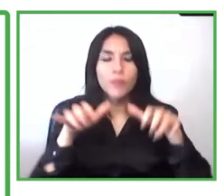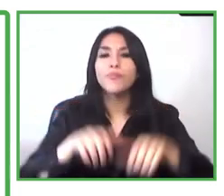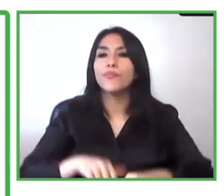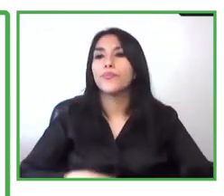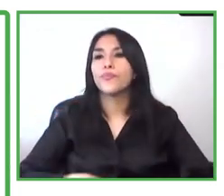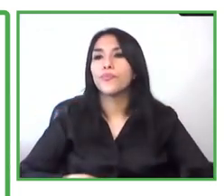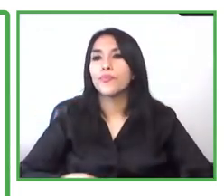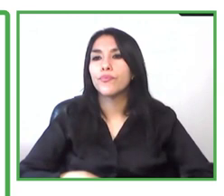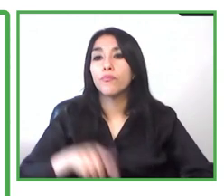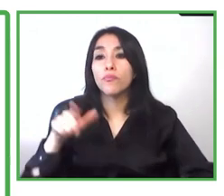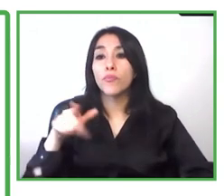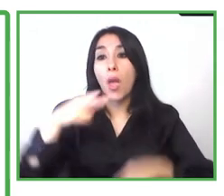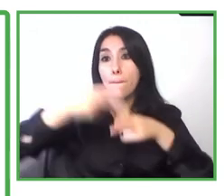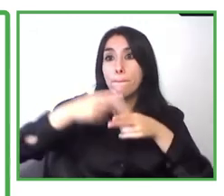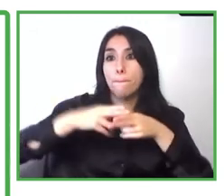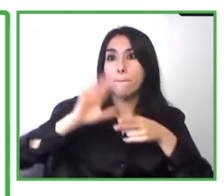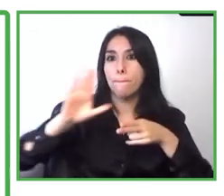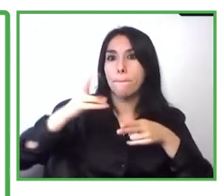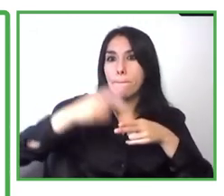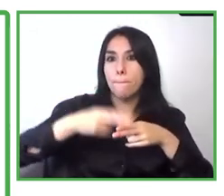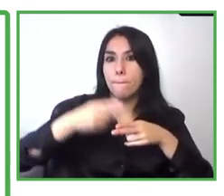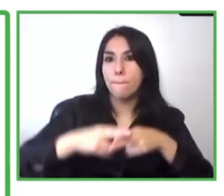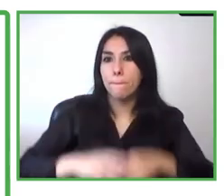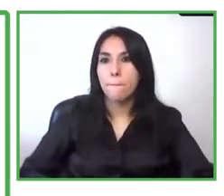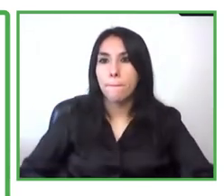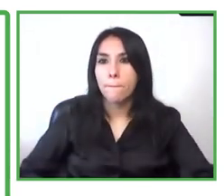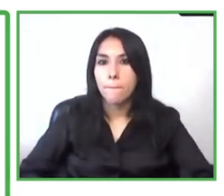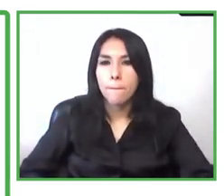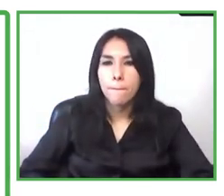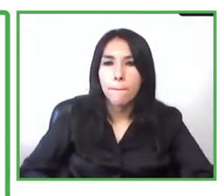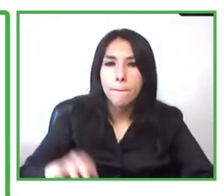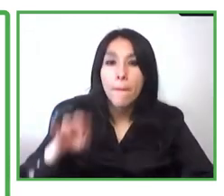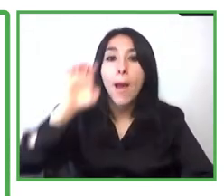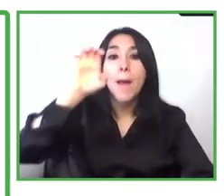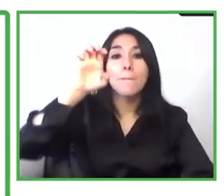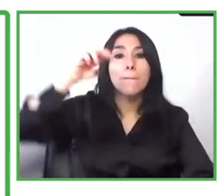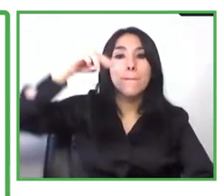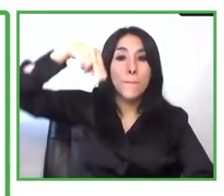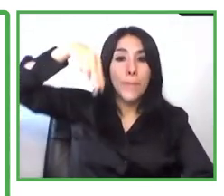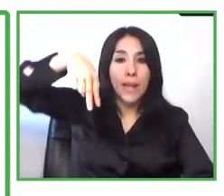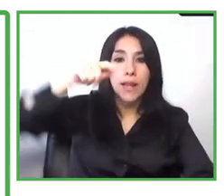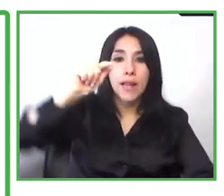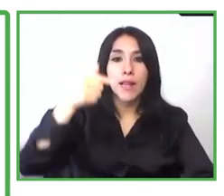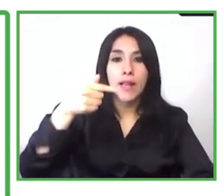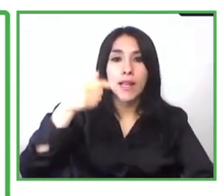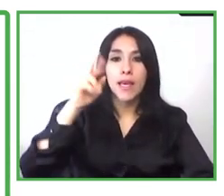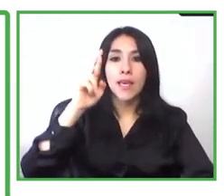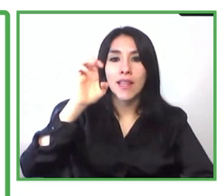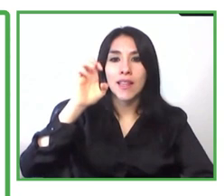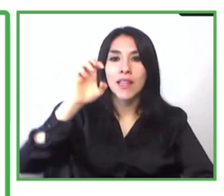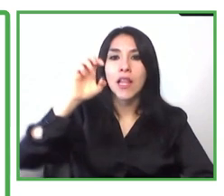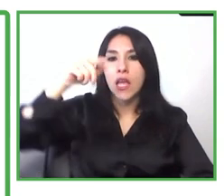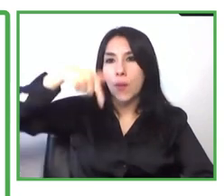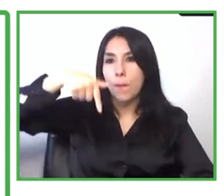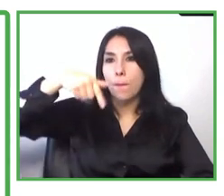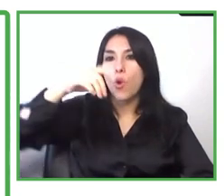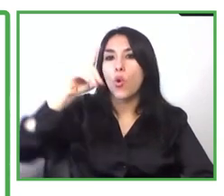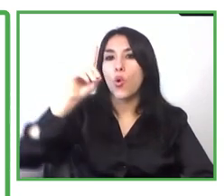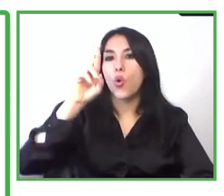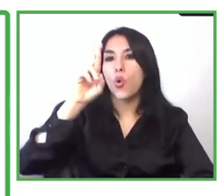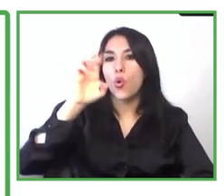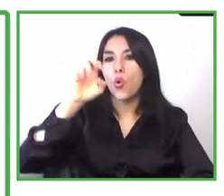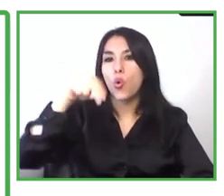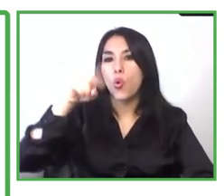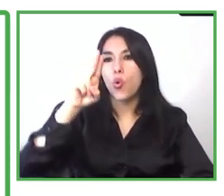243 is a zip code of congo uh postcode of congo so uh it's a platform that uh help those